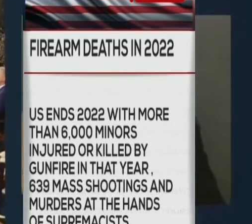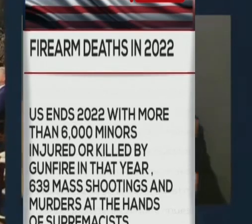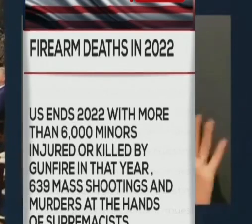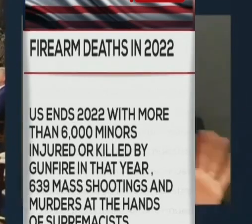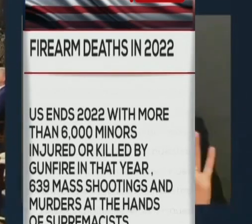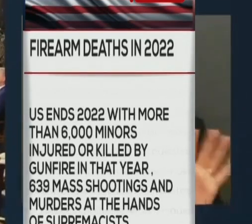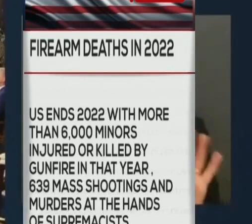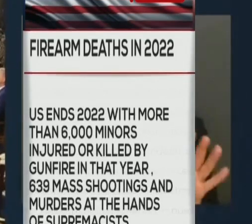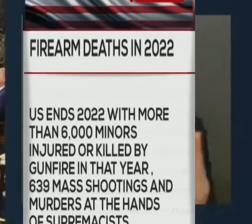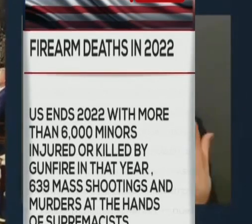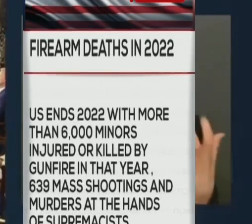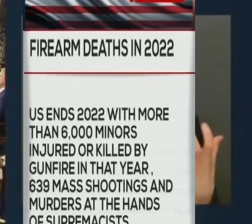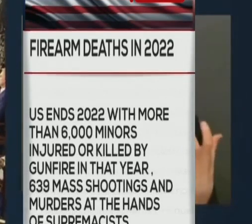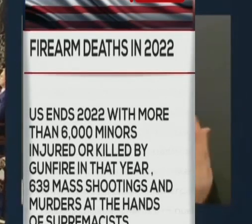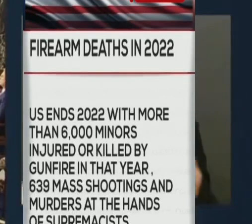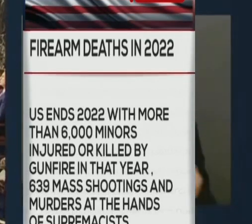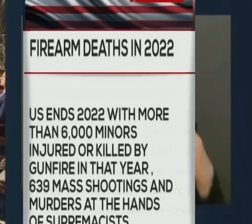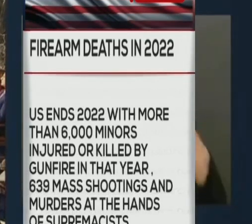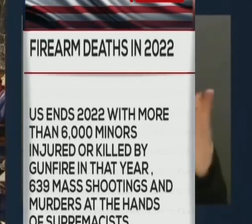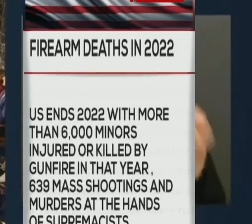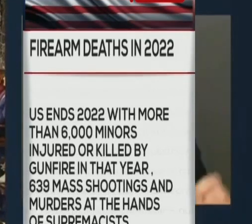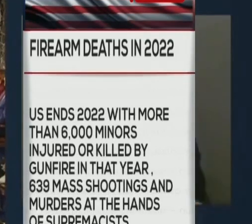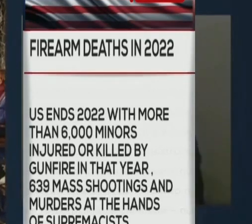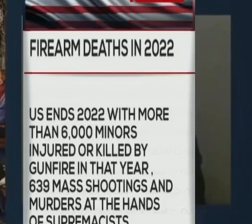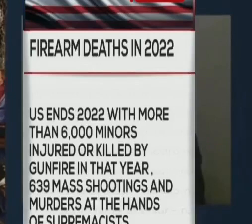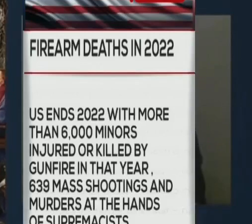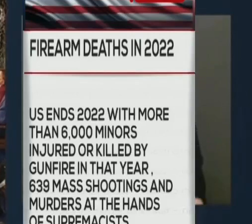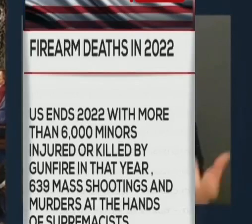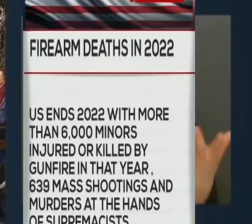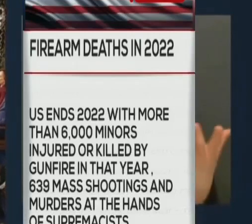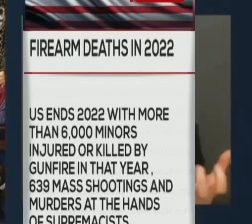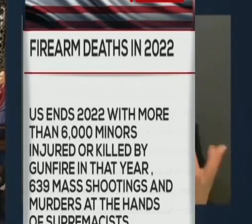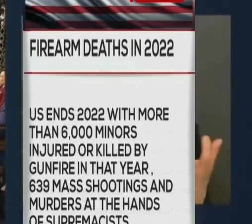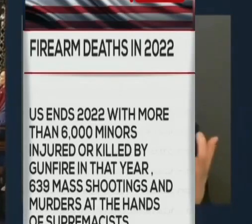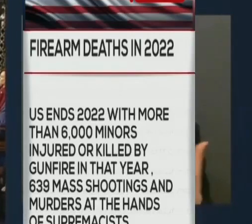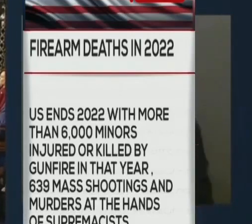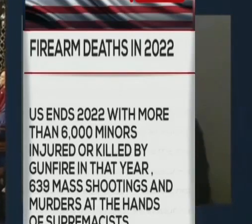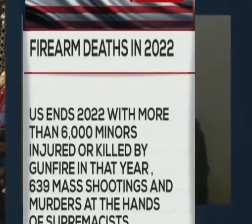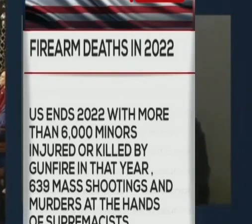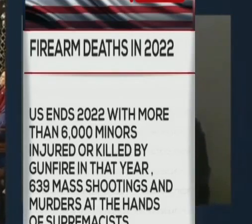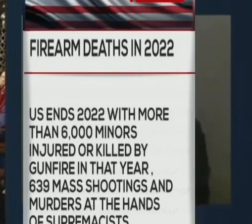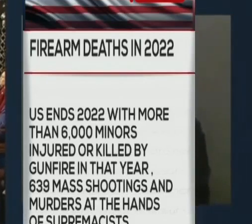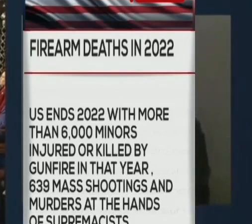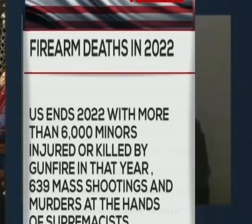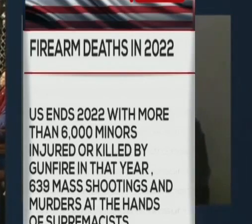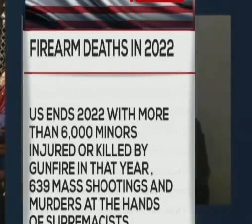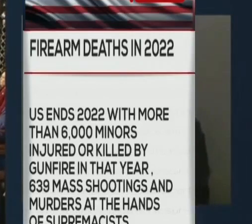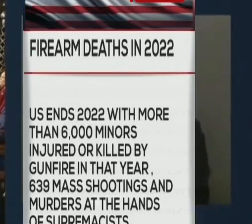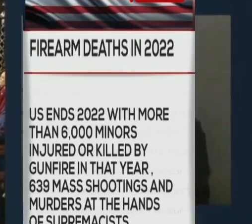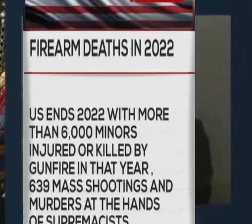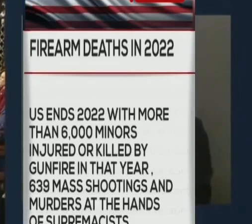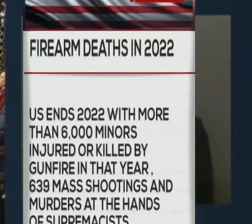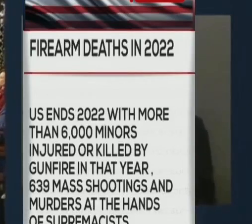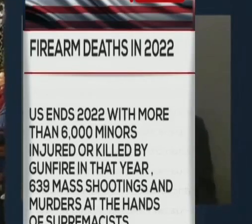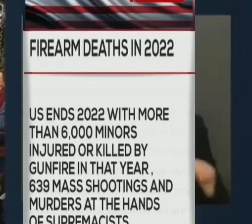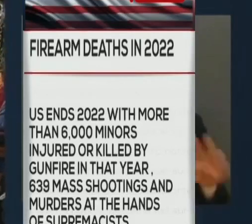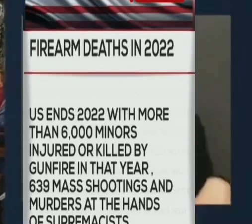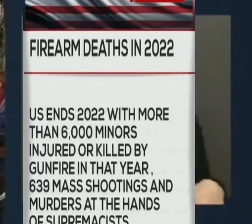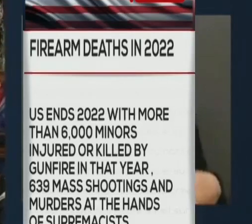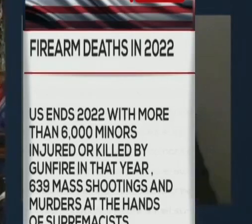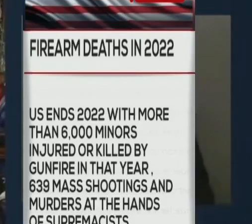they pin on that badge in the morning, has a right to be able to go home at night, so does everybody else out there. Our children